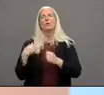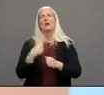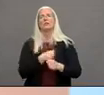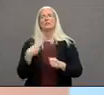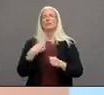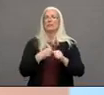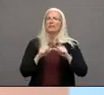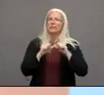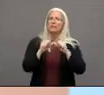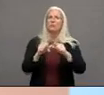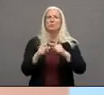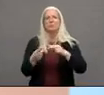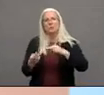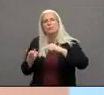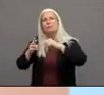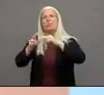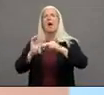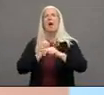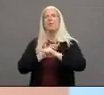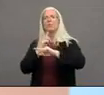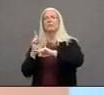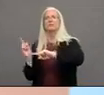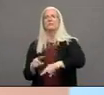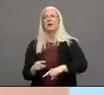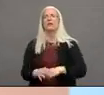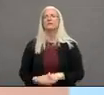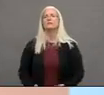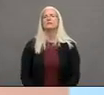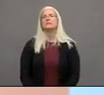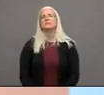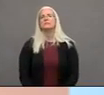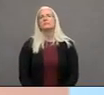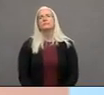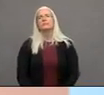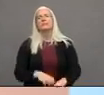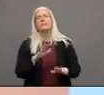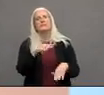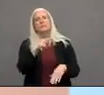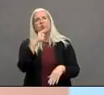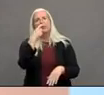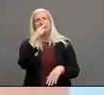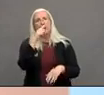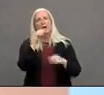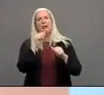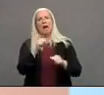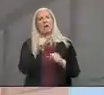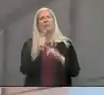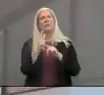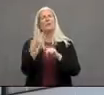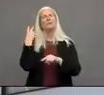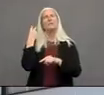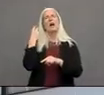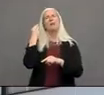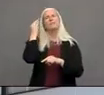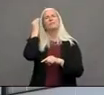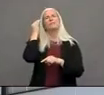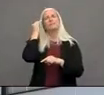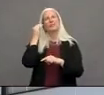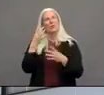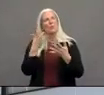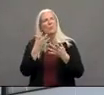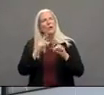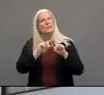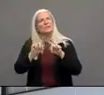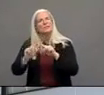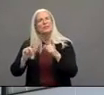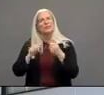partnerships i wanted to close with could you reflect on some of the more difficult moments that you've had in this response there have been challenging